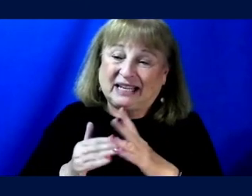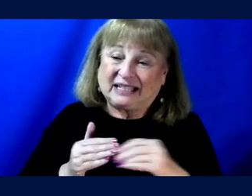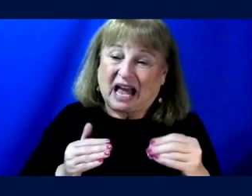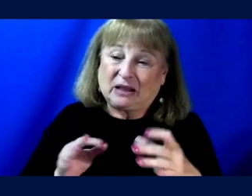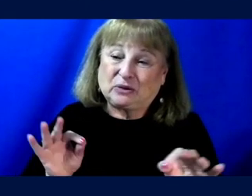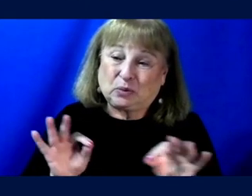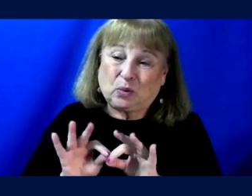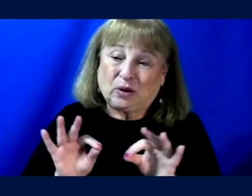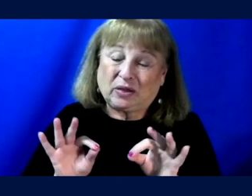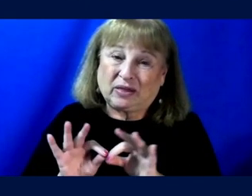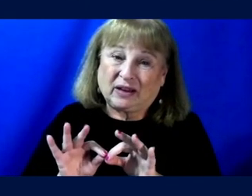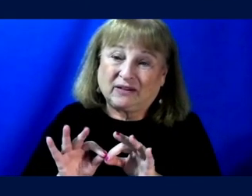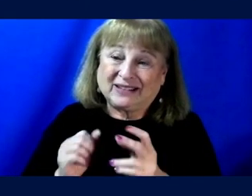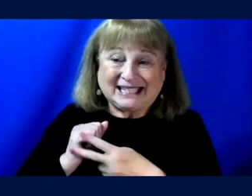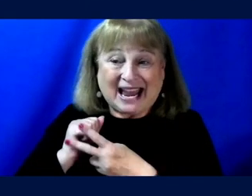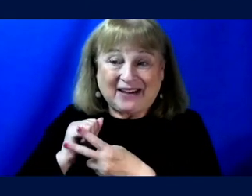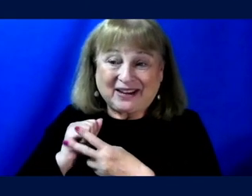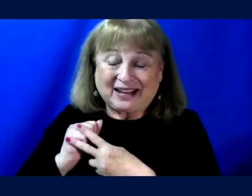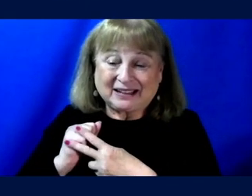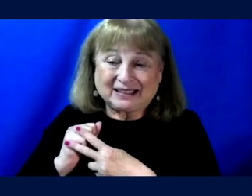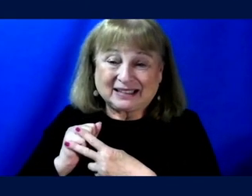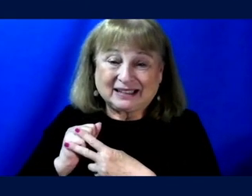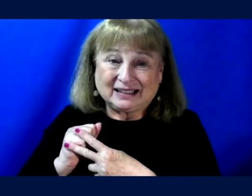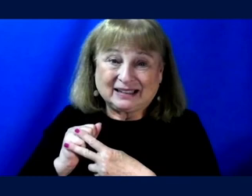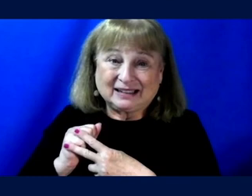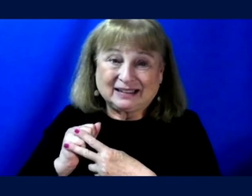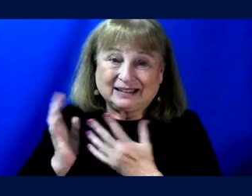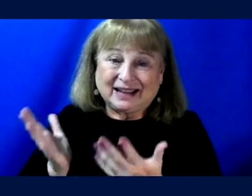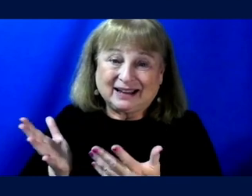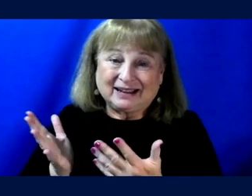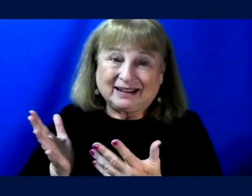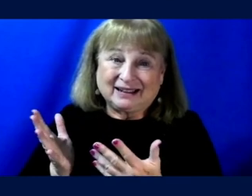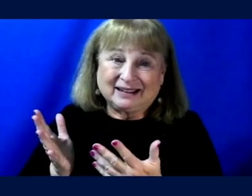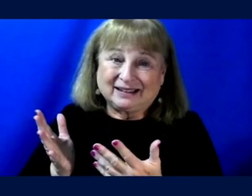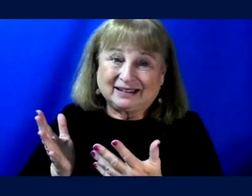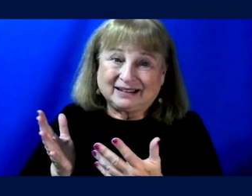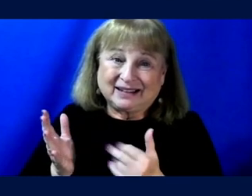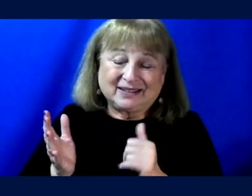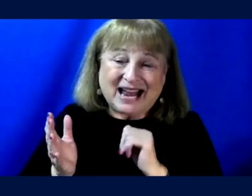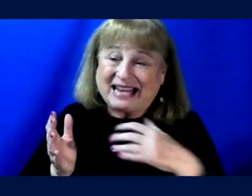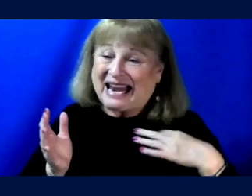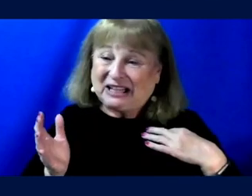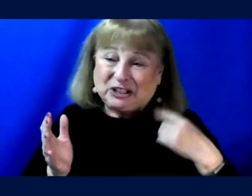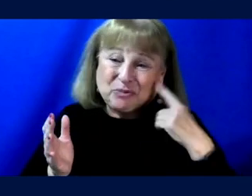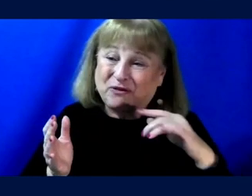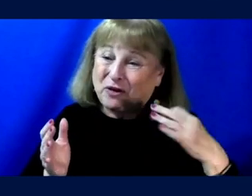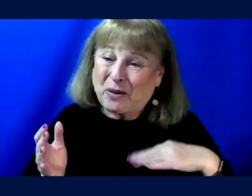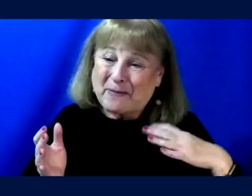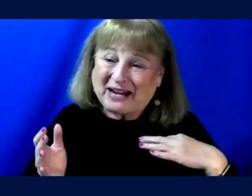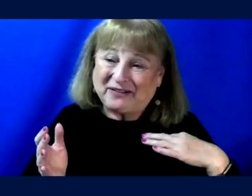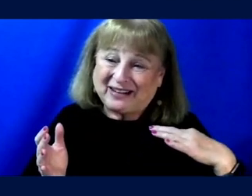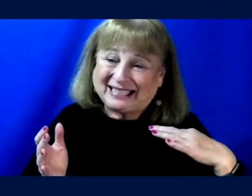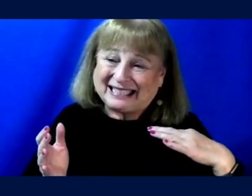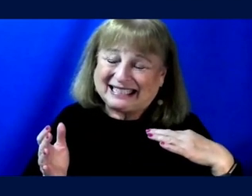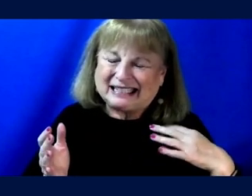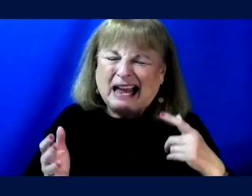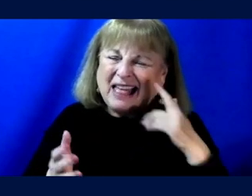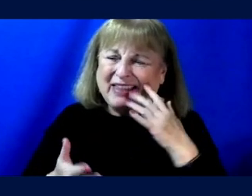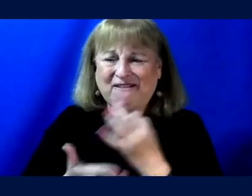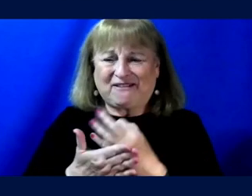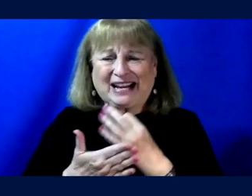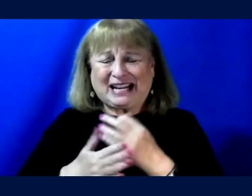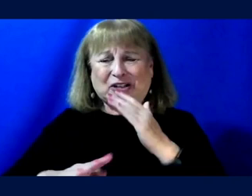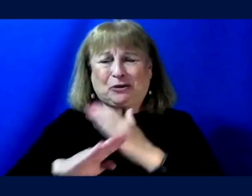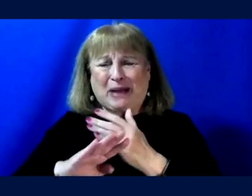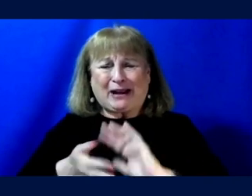uh, you know, savings, uh, because then, uh, they're, uh, they're no longer eligible for their benefits. So there, there might be a financial barrier